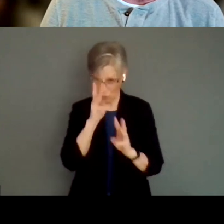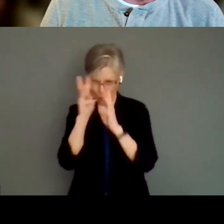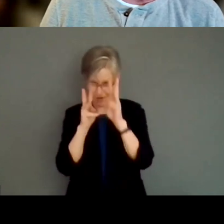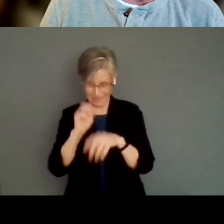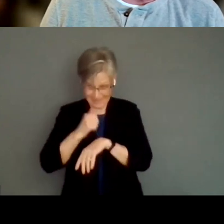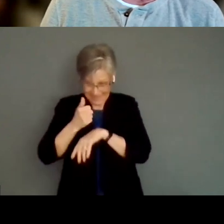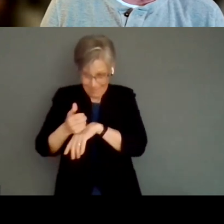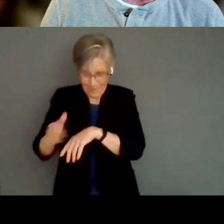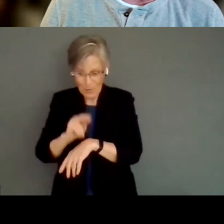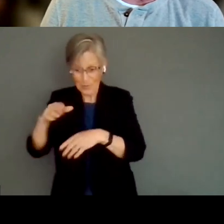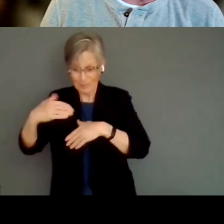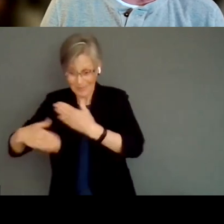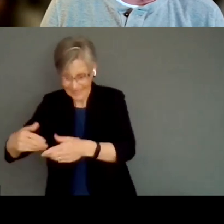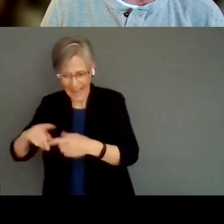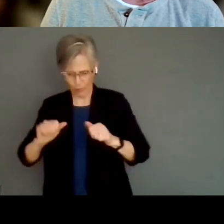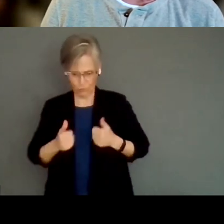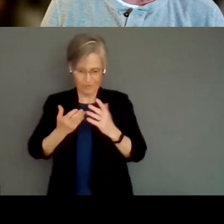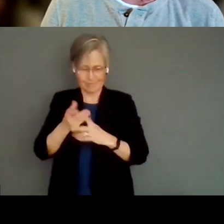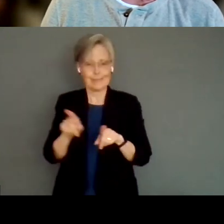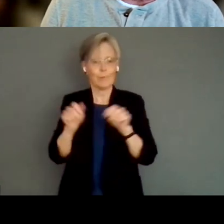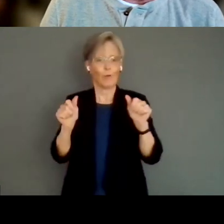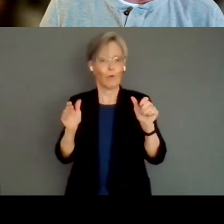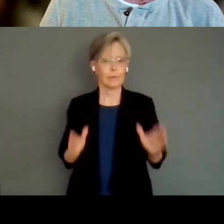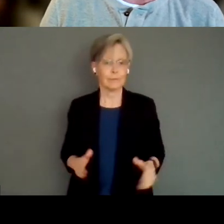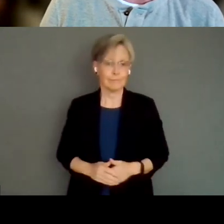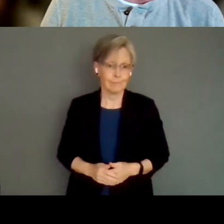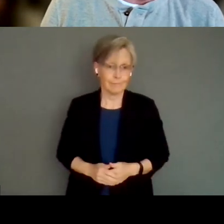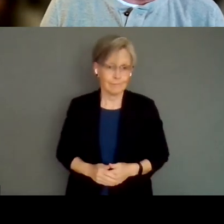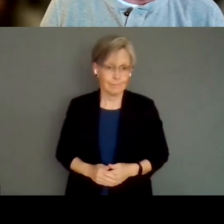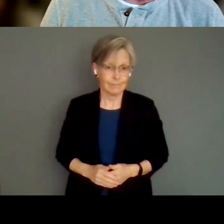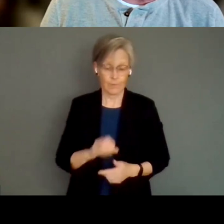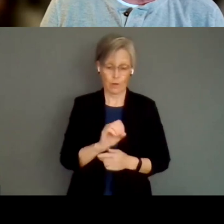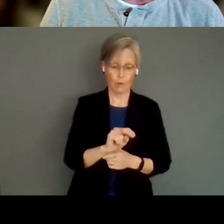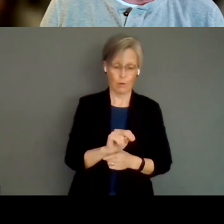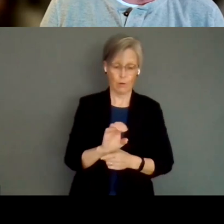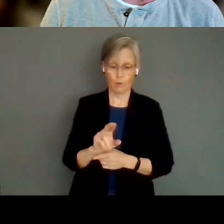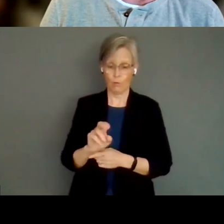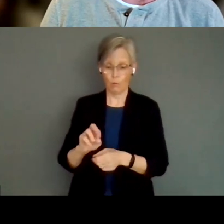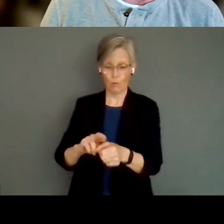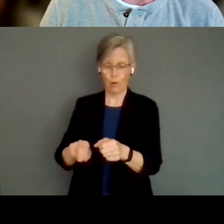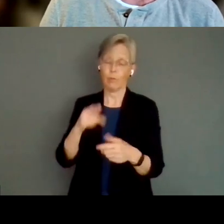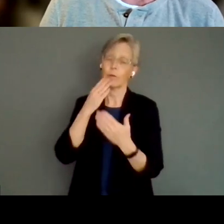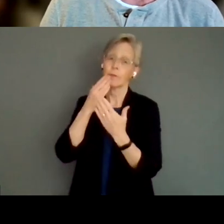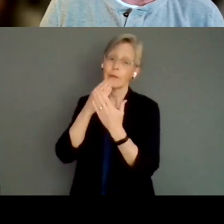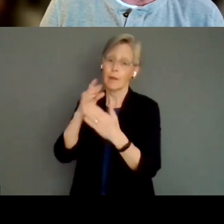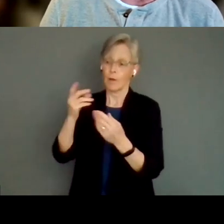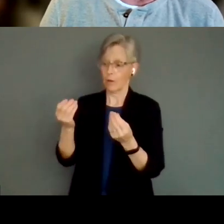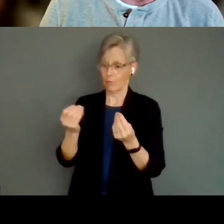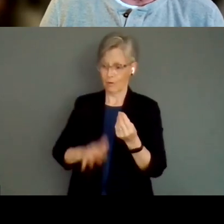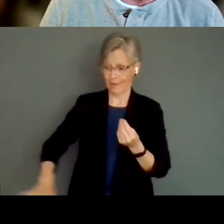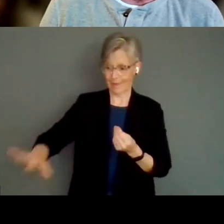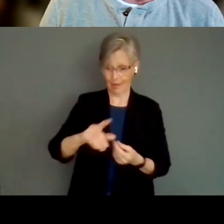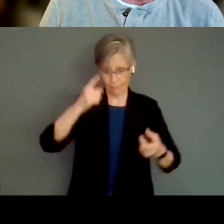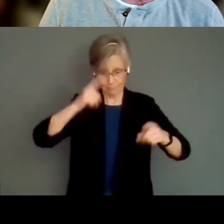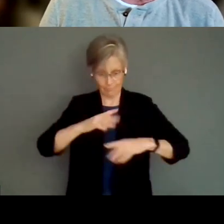in as independent artists on cue Regina is grateful to be working on treaty for land